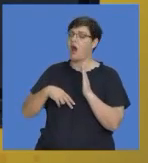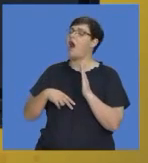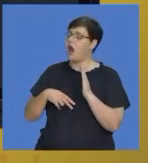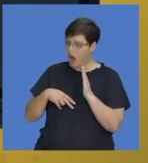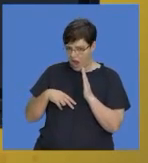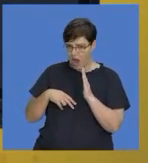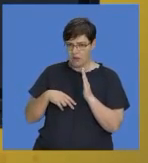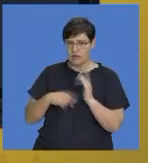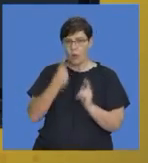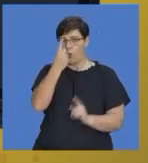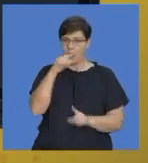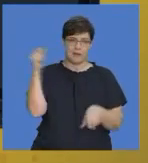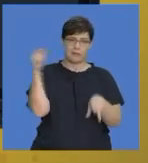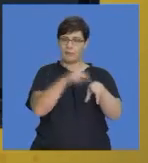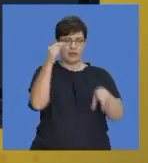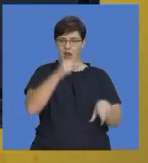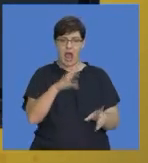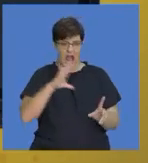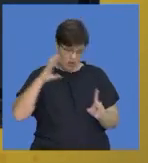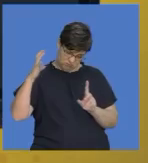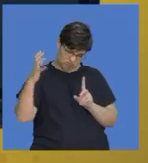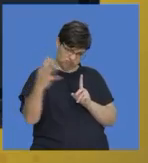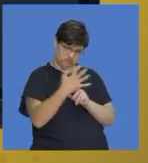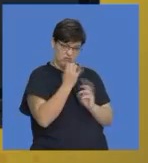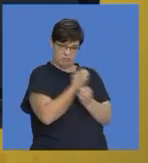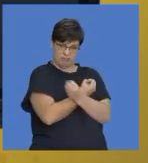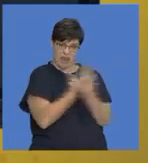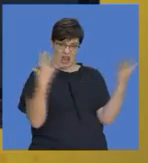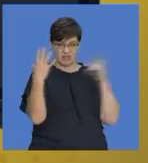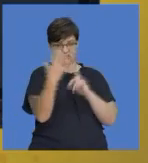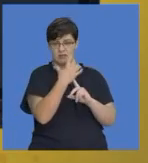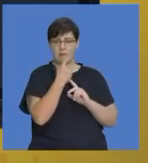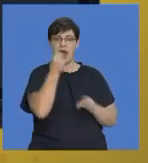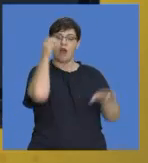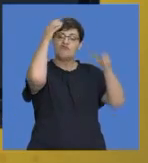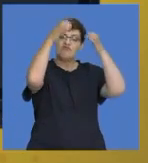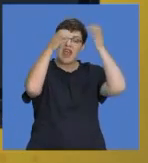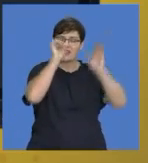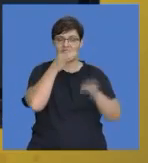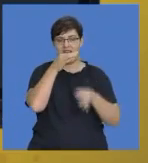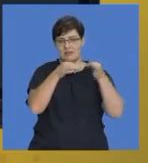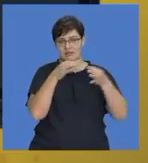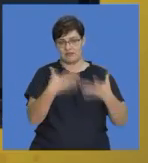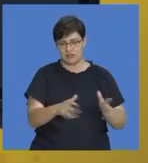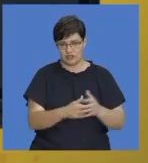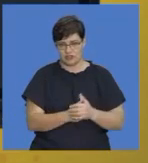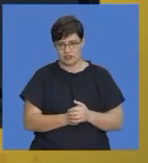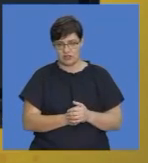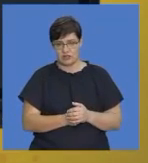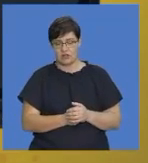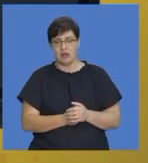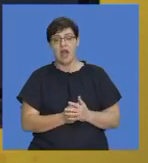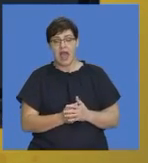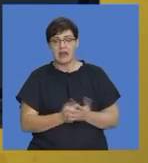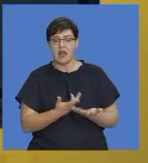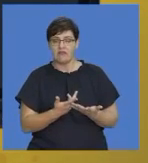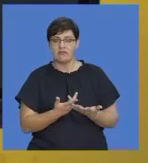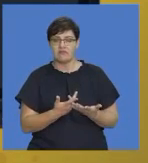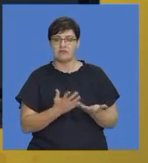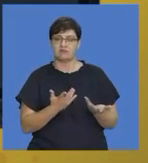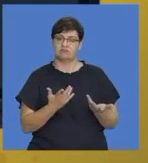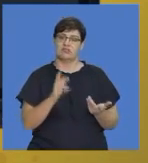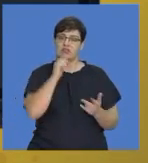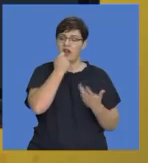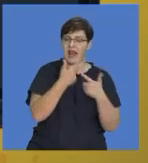by one bee, you were attacked by many bees, but you did it in a creative way. And also, remember, we use figurative language, we use our